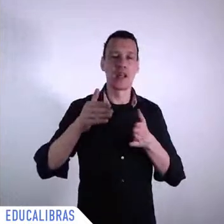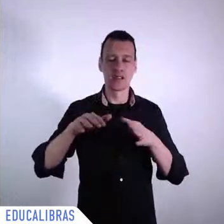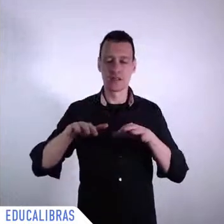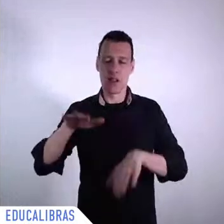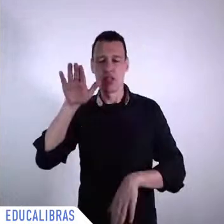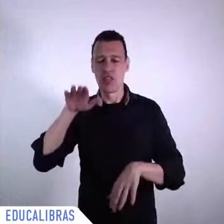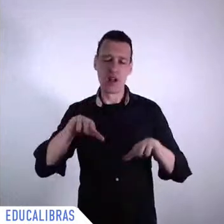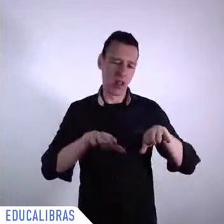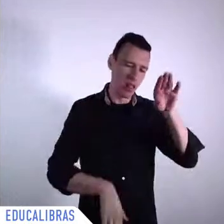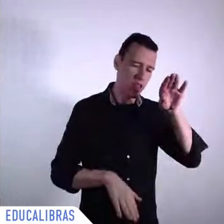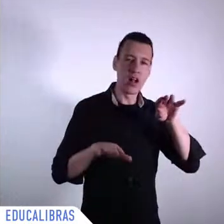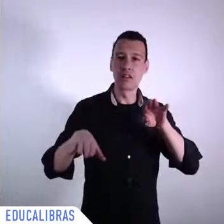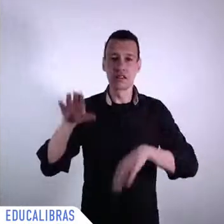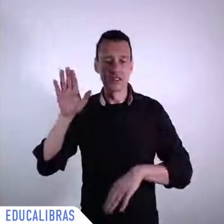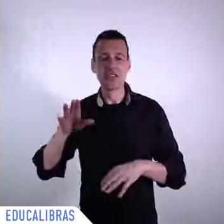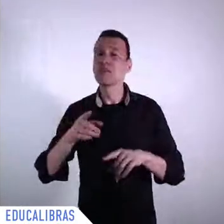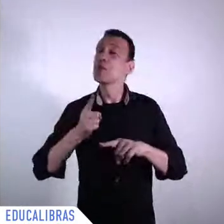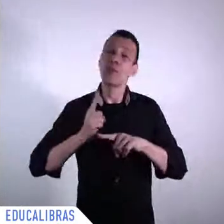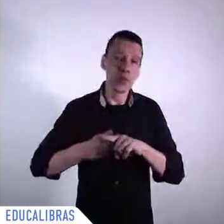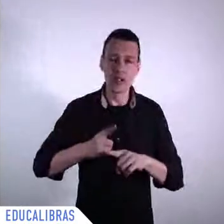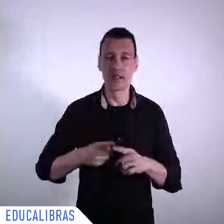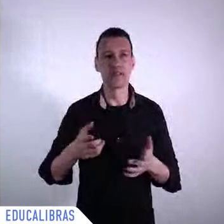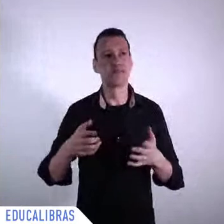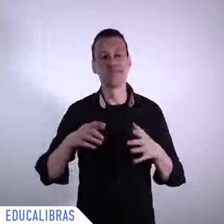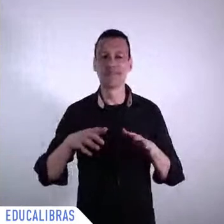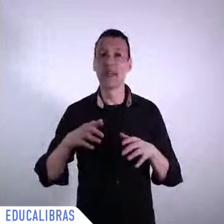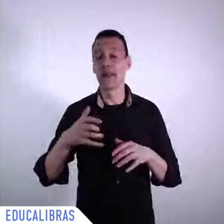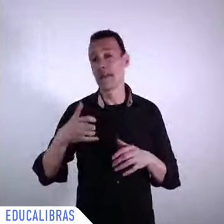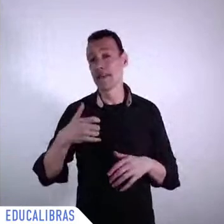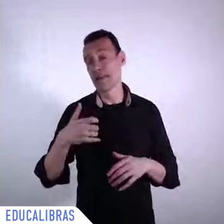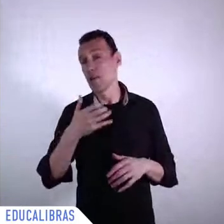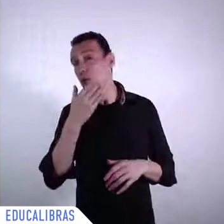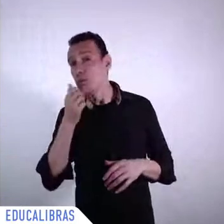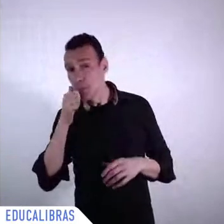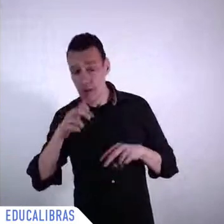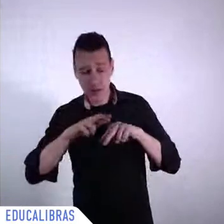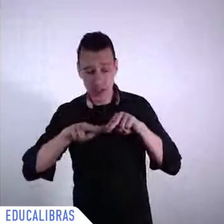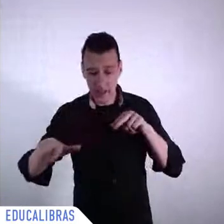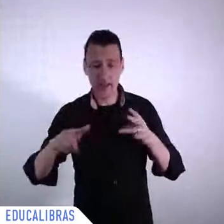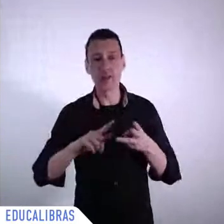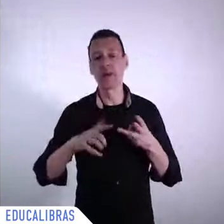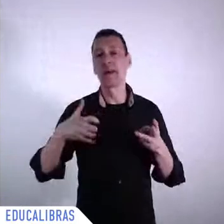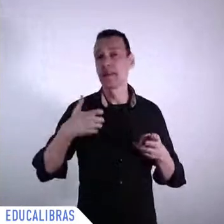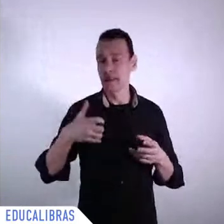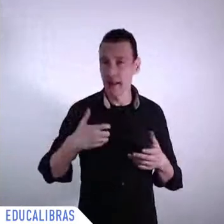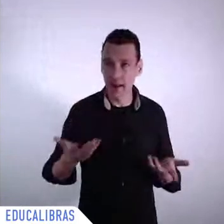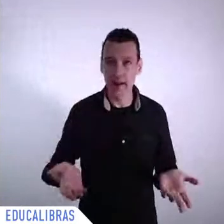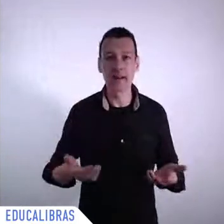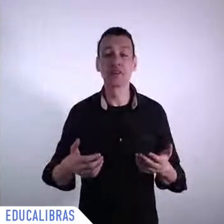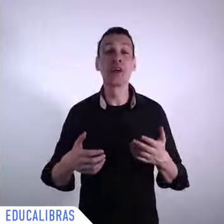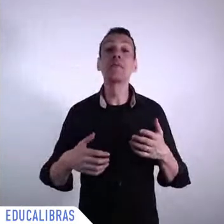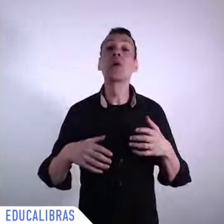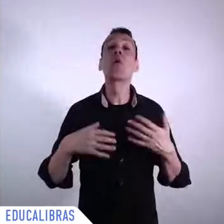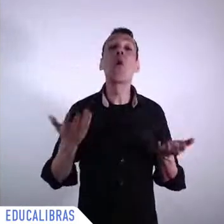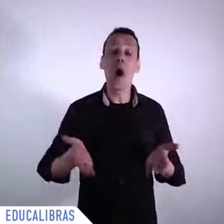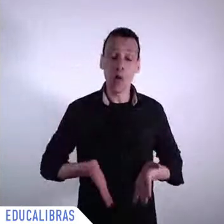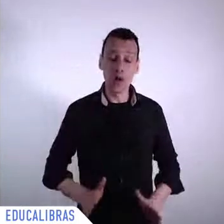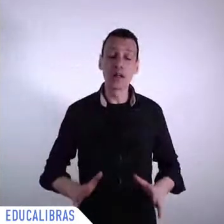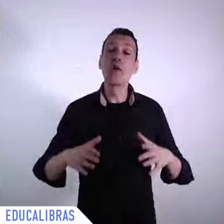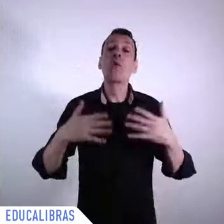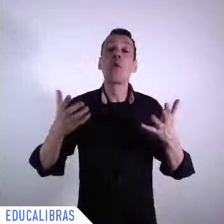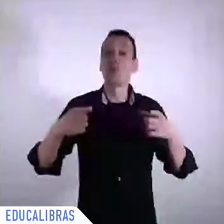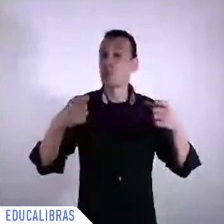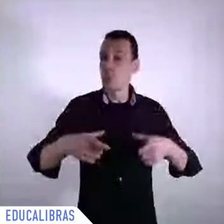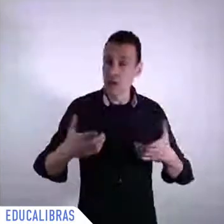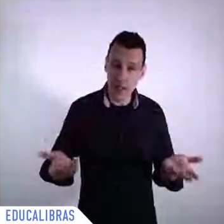status and also disability and I congratulate the students for having a translator today thanks a lot and